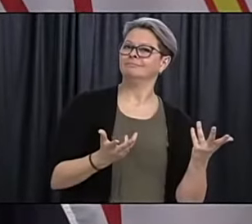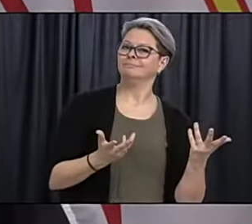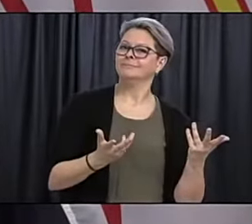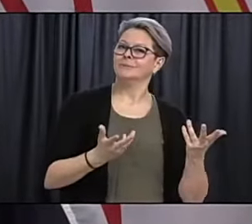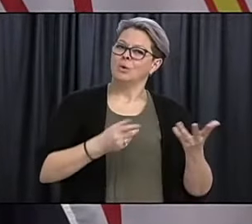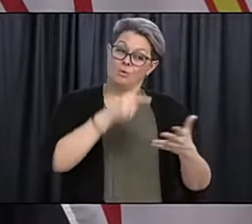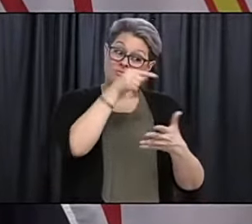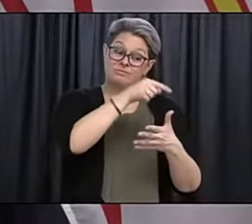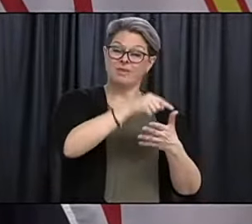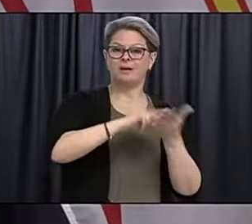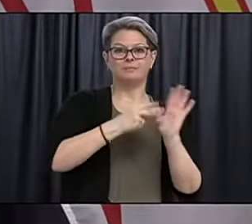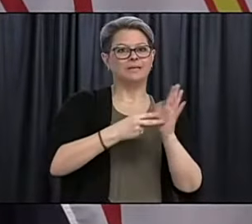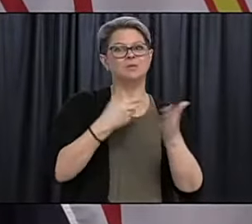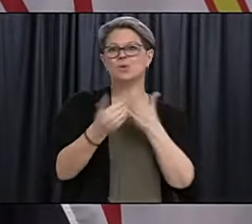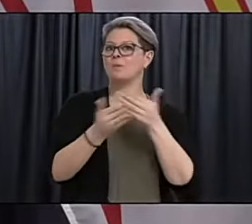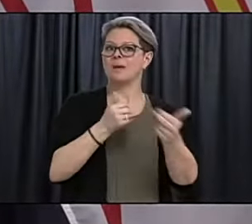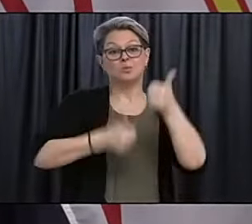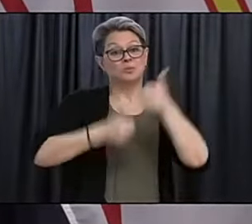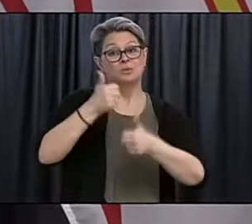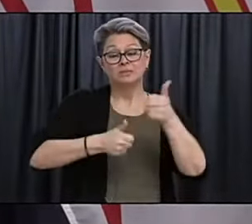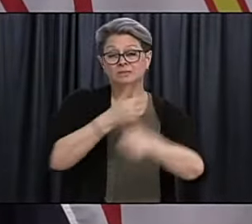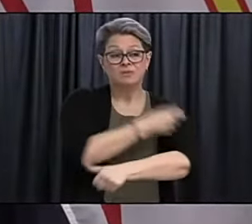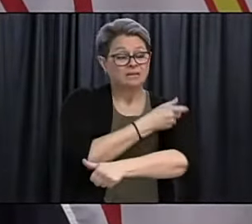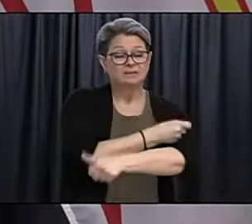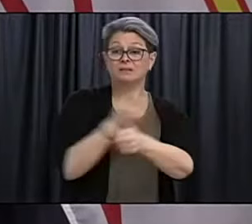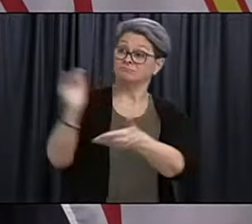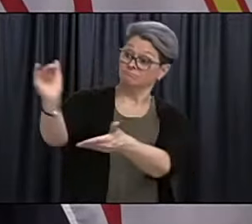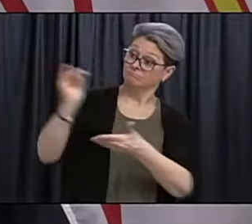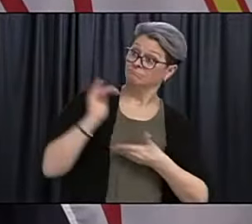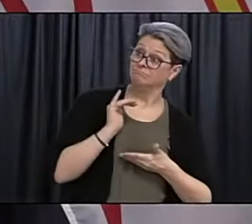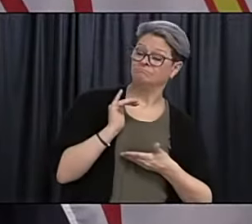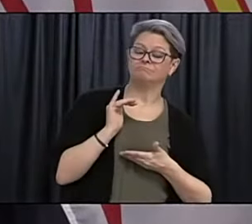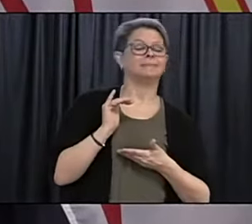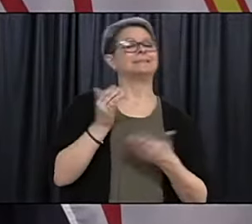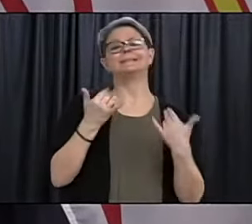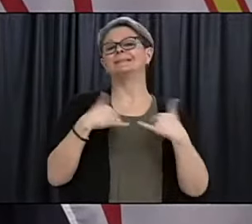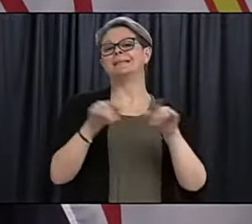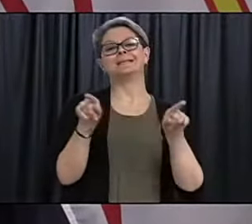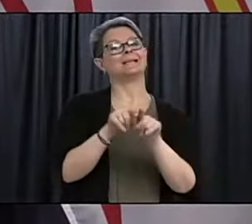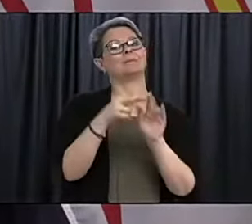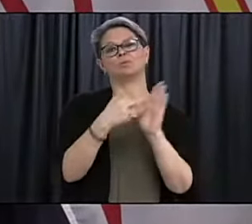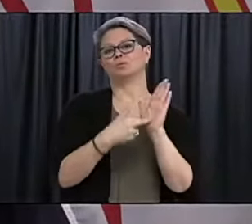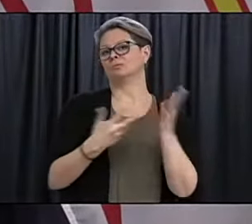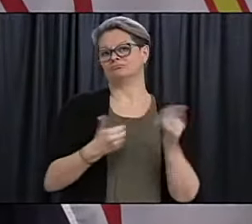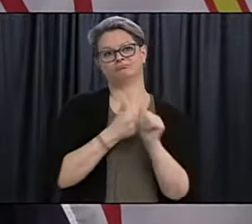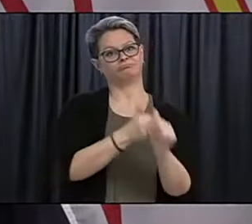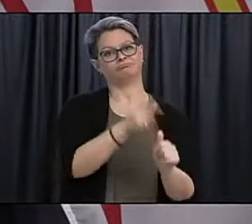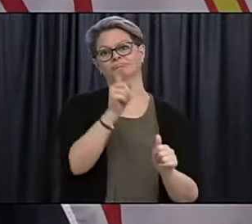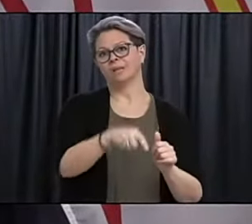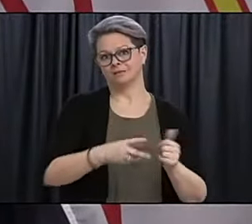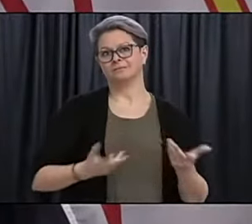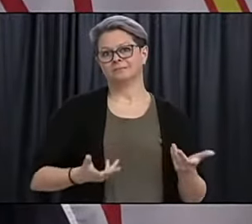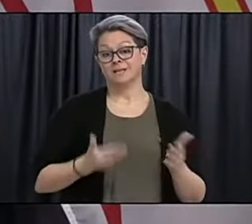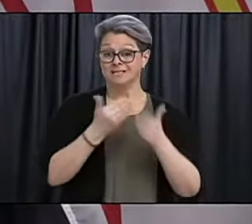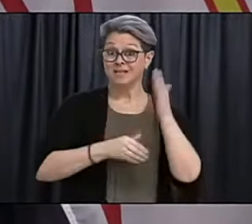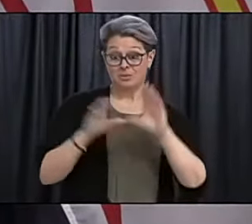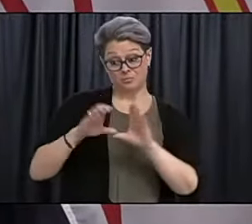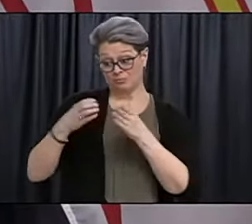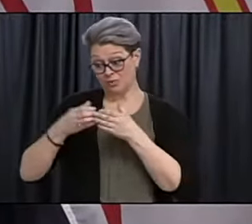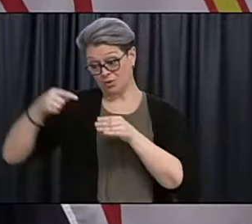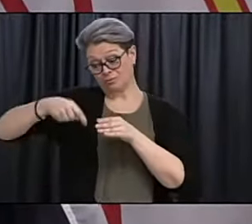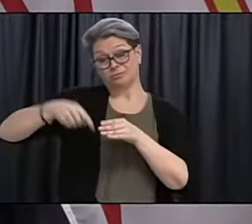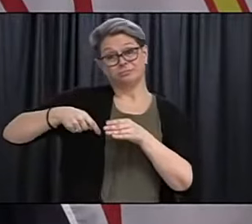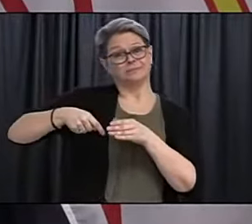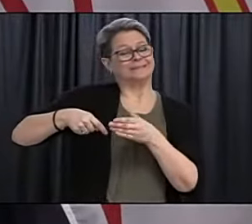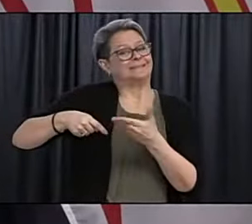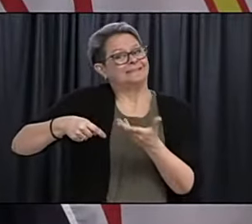of what vaccine we have. So, um, you know, I think there are some groups that unfortunately, unfortunately, we're